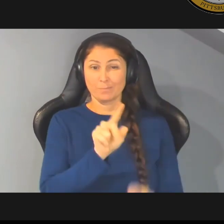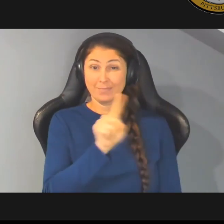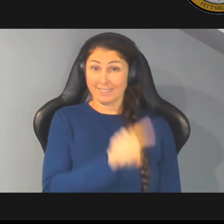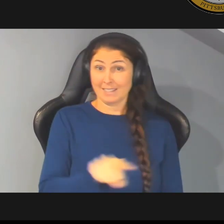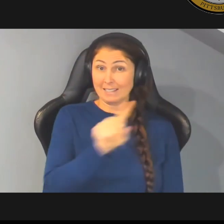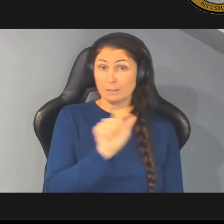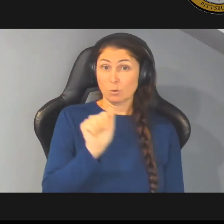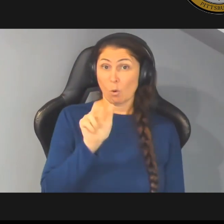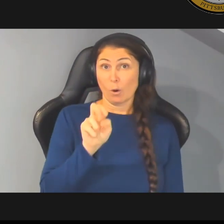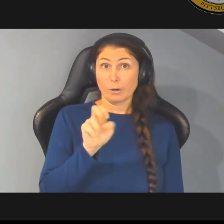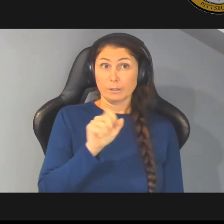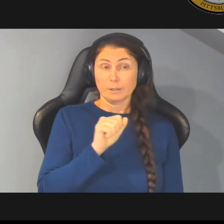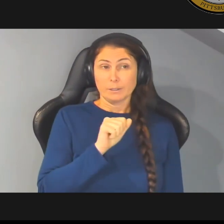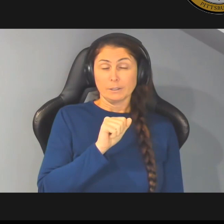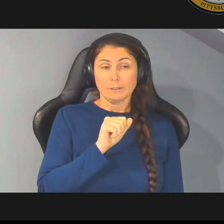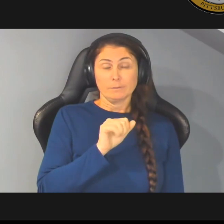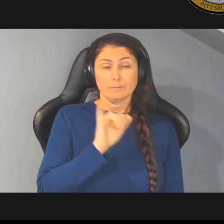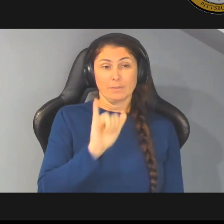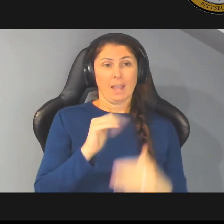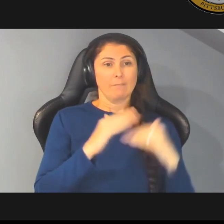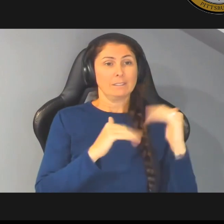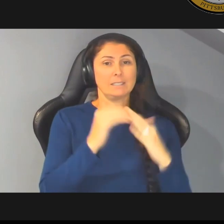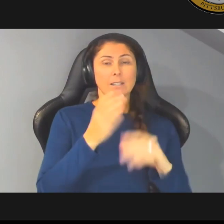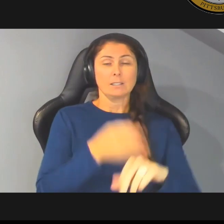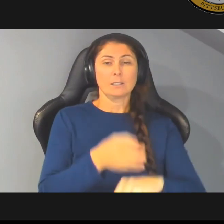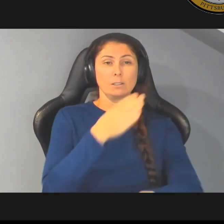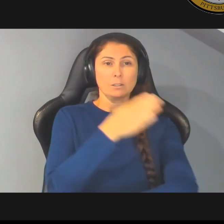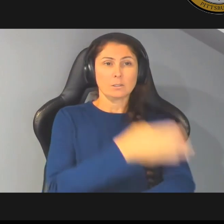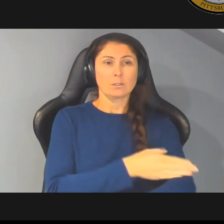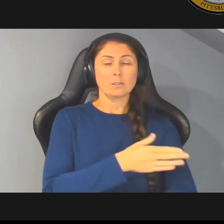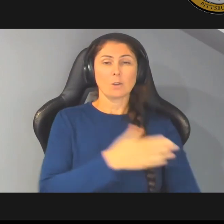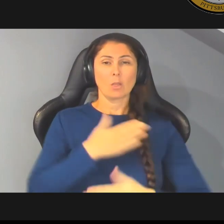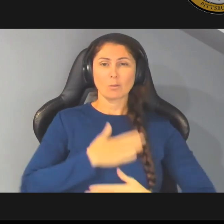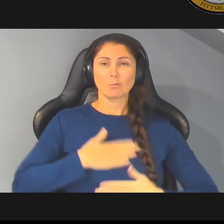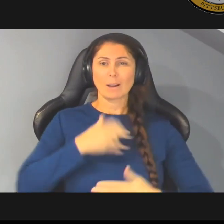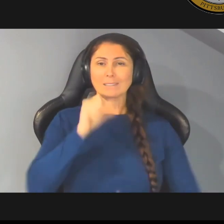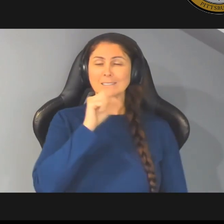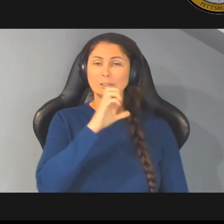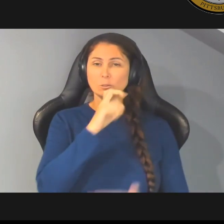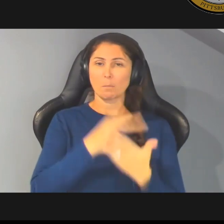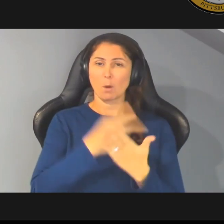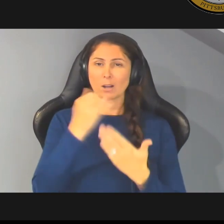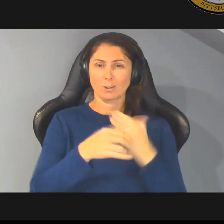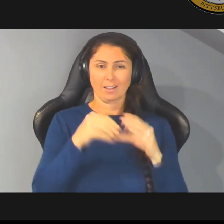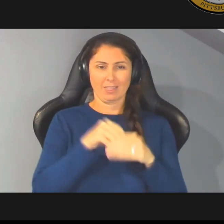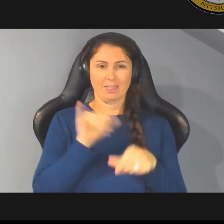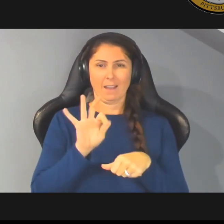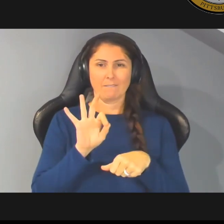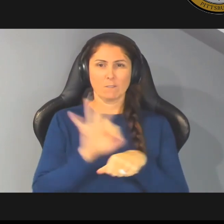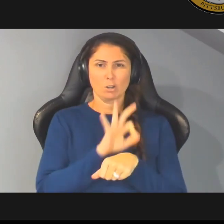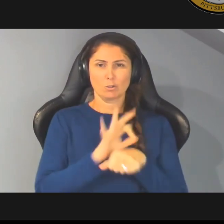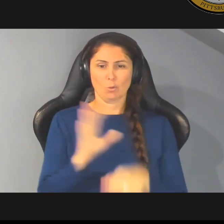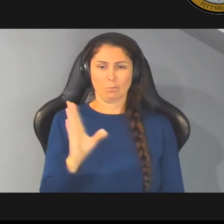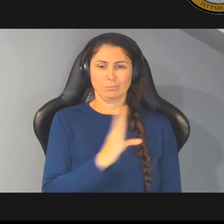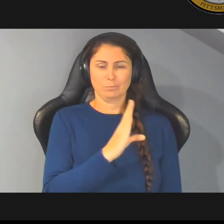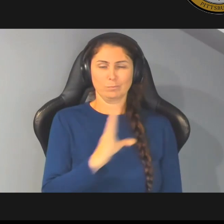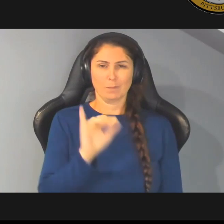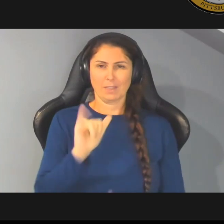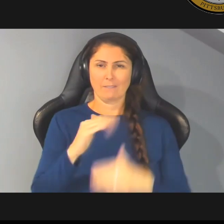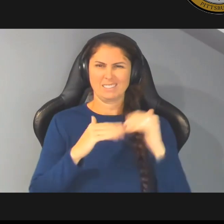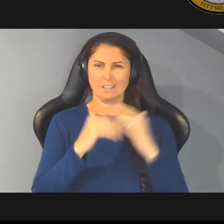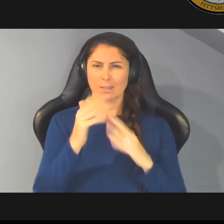the facility improvements rec and senior center projects that fall within the functional area of facility improvements